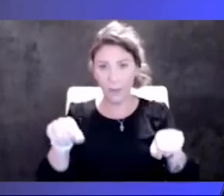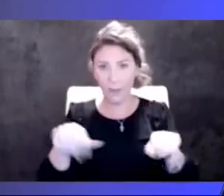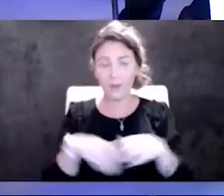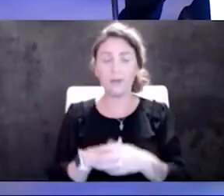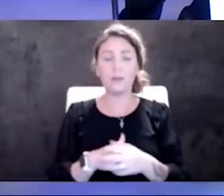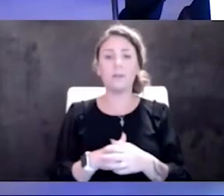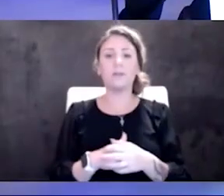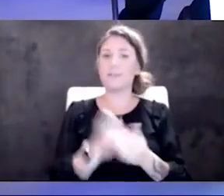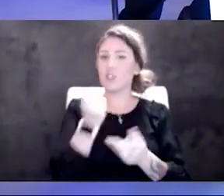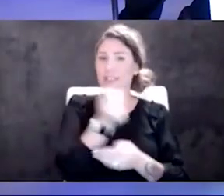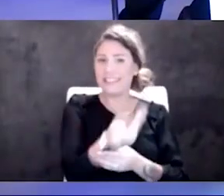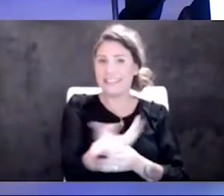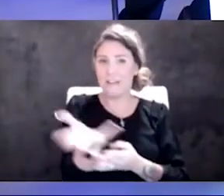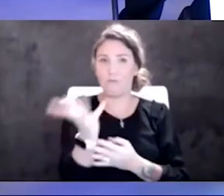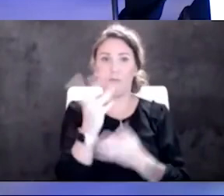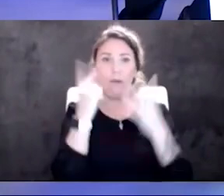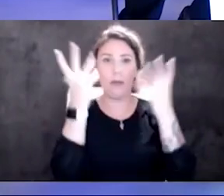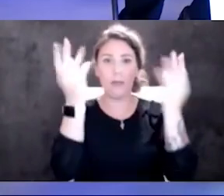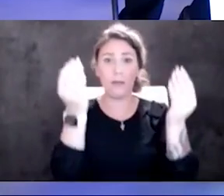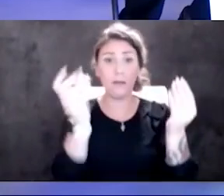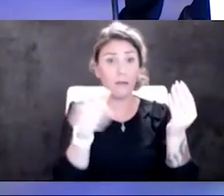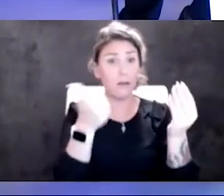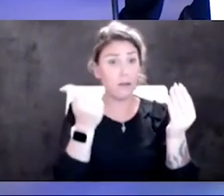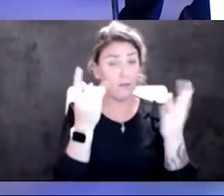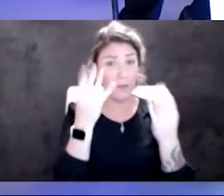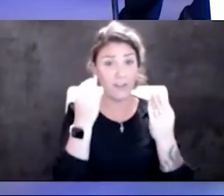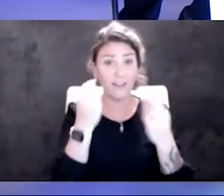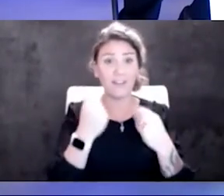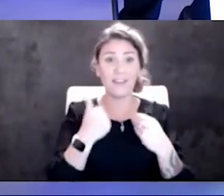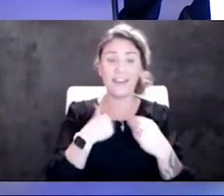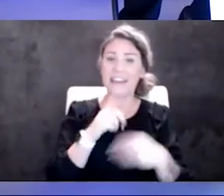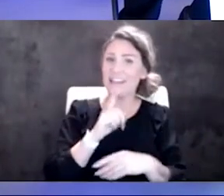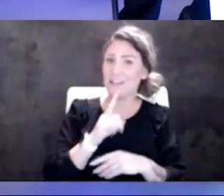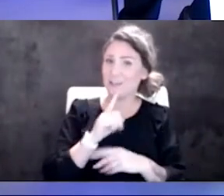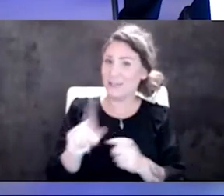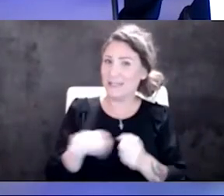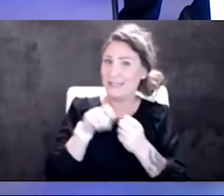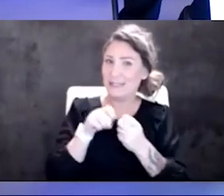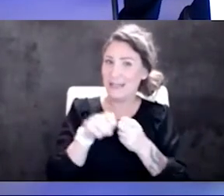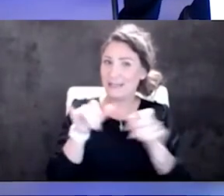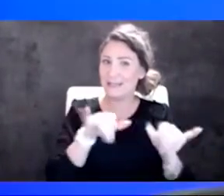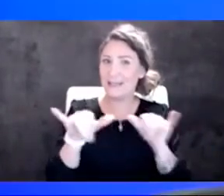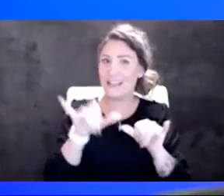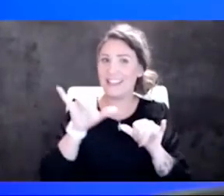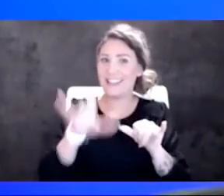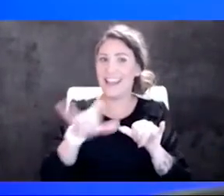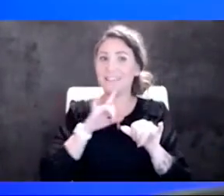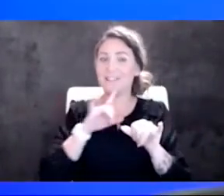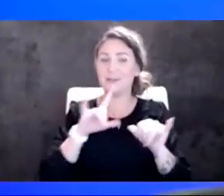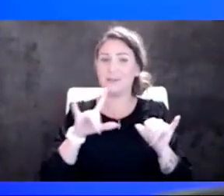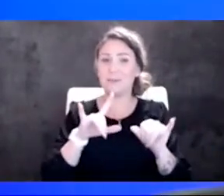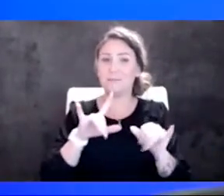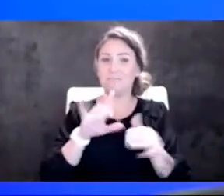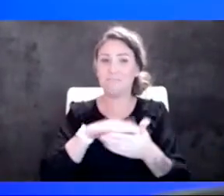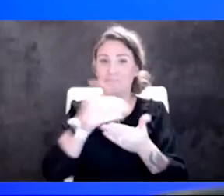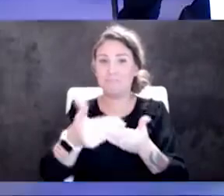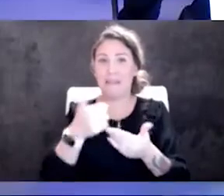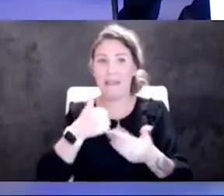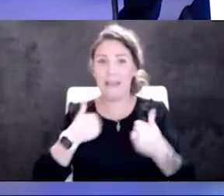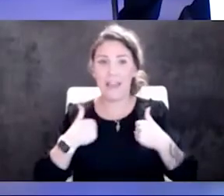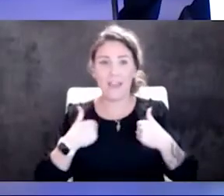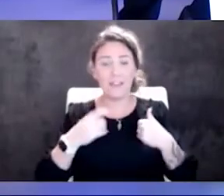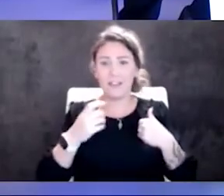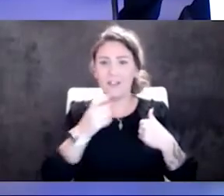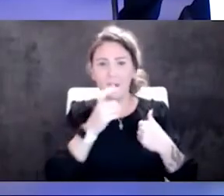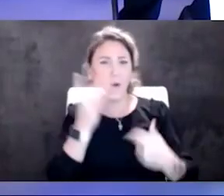several. Yeah. Any other thoughts? Yeah. Actually, exactly the same. That's the stash I have too, but that's not because they're in here. How guys have a stash